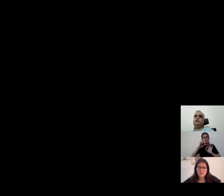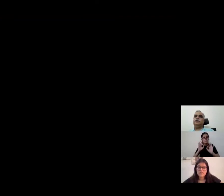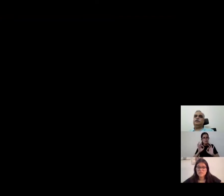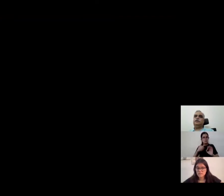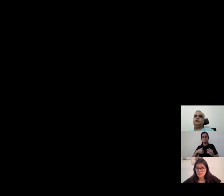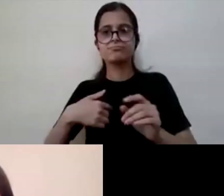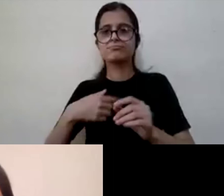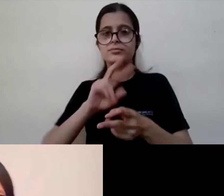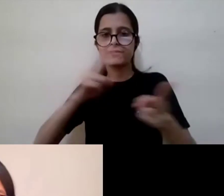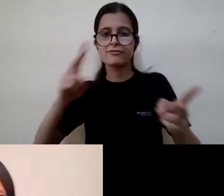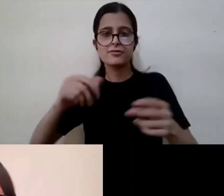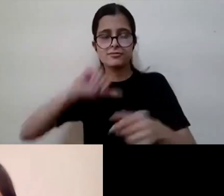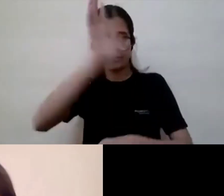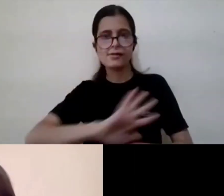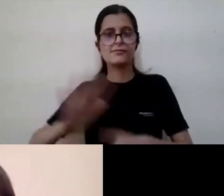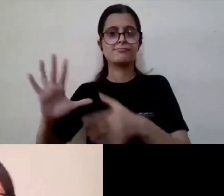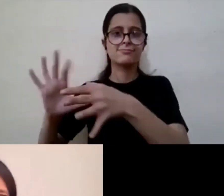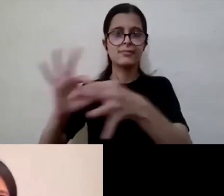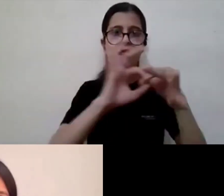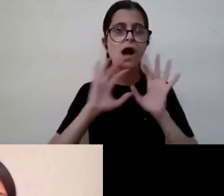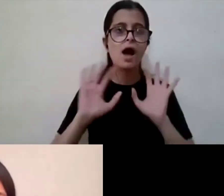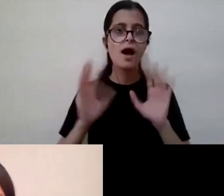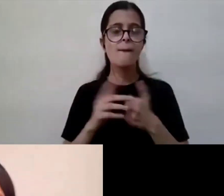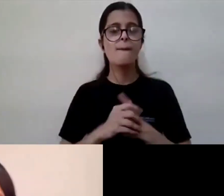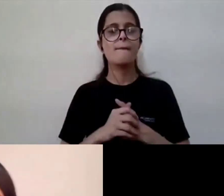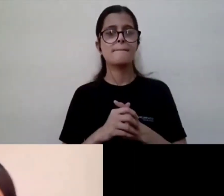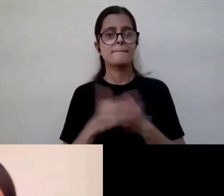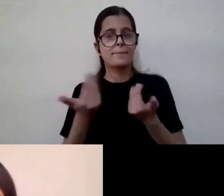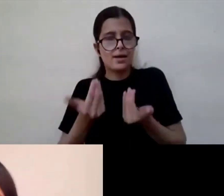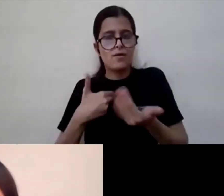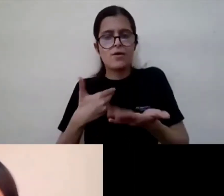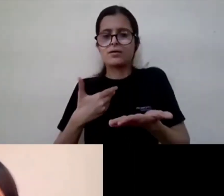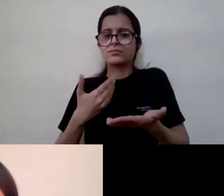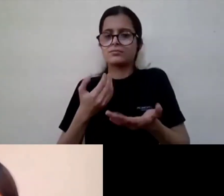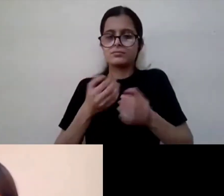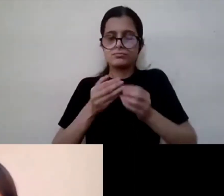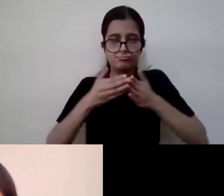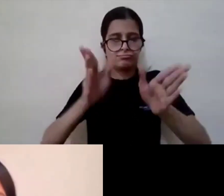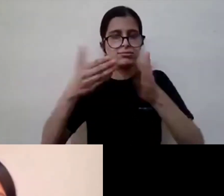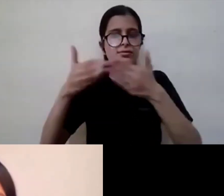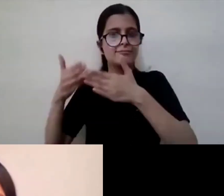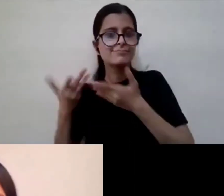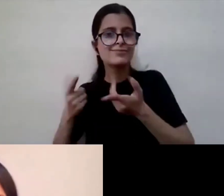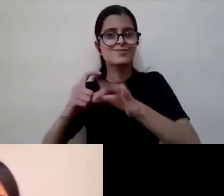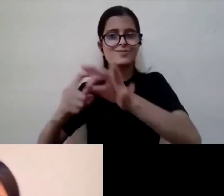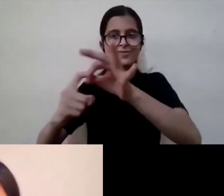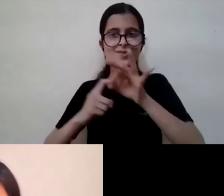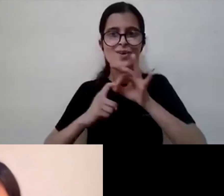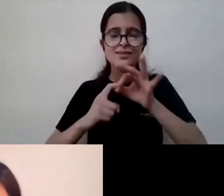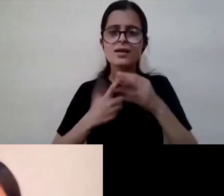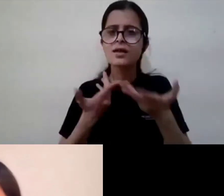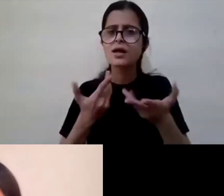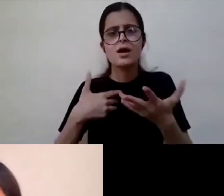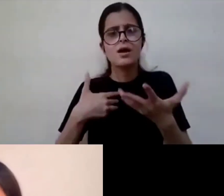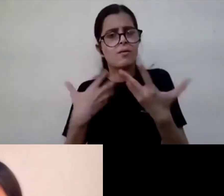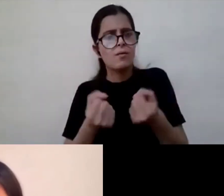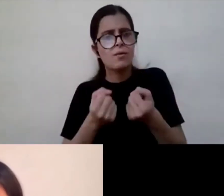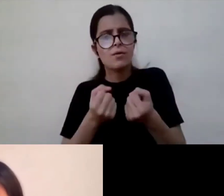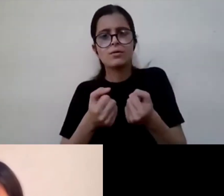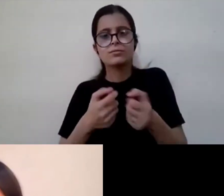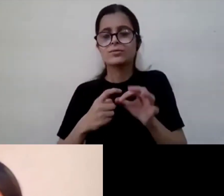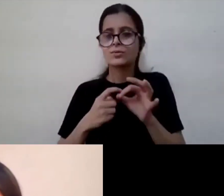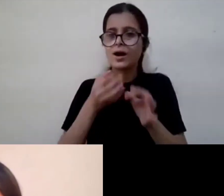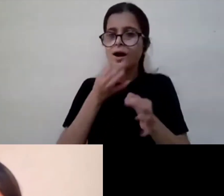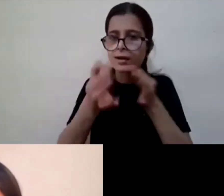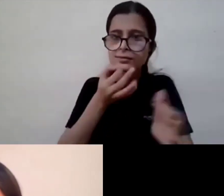in context of india now i would like to throw the floor open to discussion i would like to ask the participants to